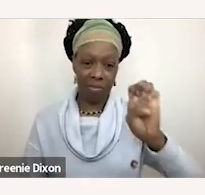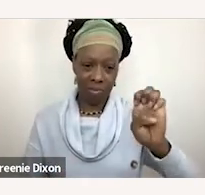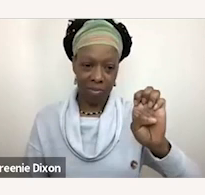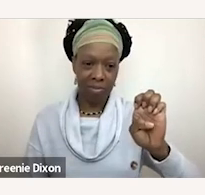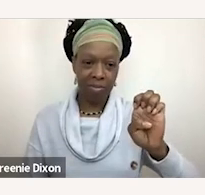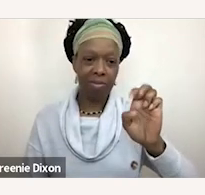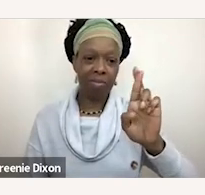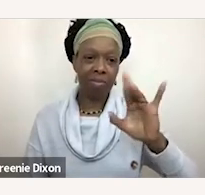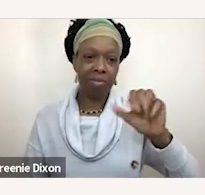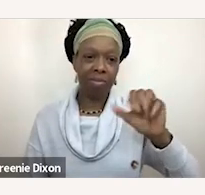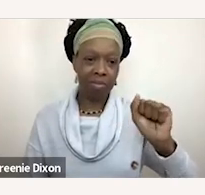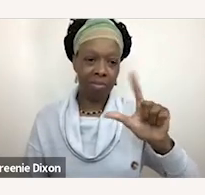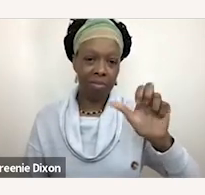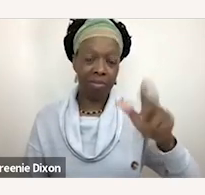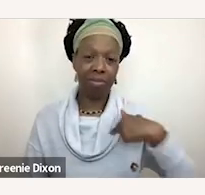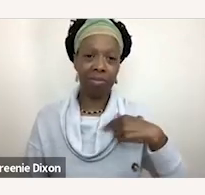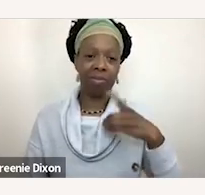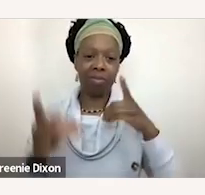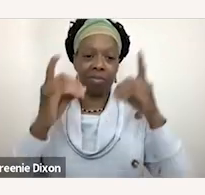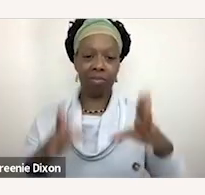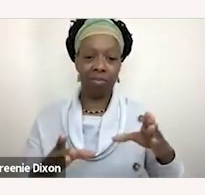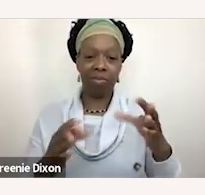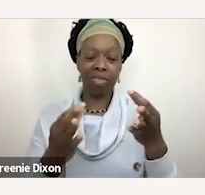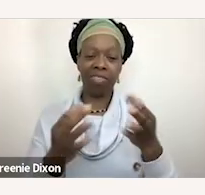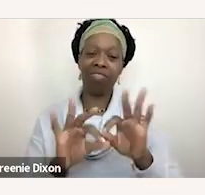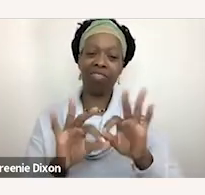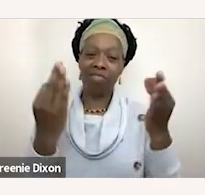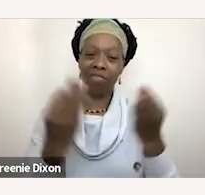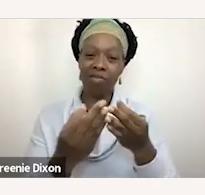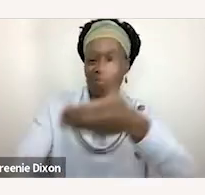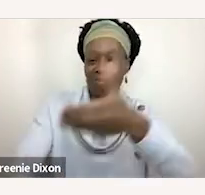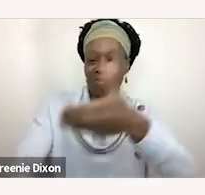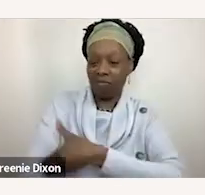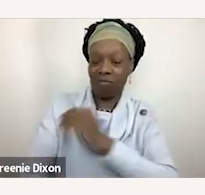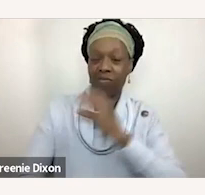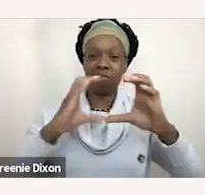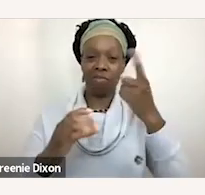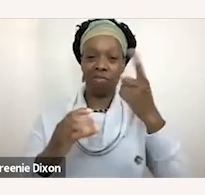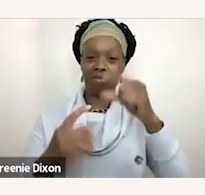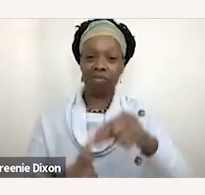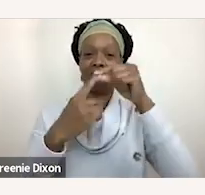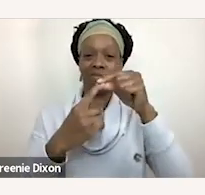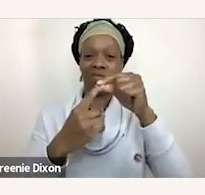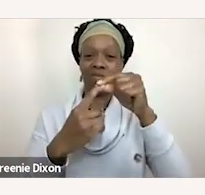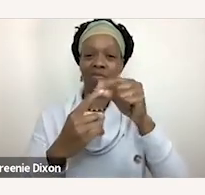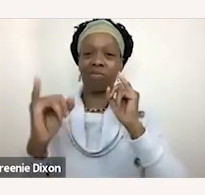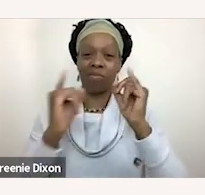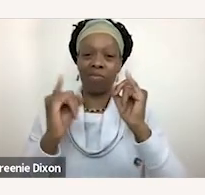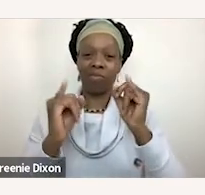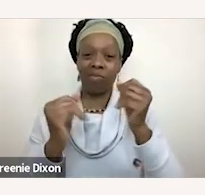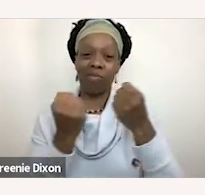the Director of Family Empowerment and Communications for the Division of Specialized Instruction and Student Support, and I'll be your host this evening.